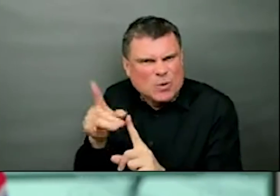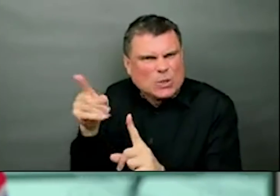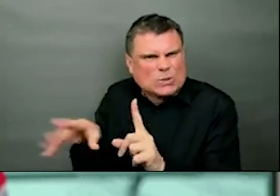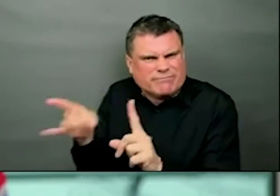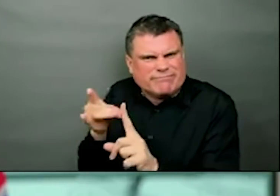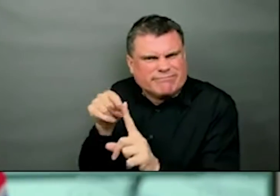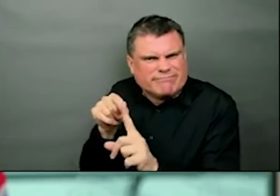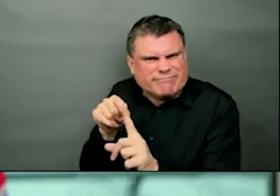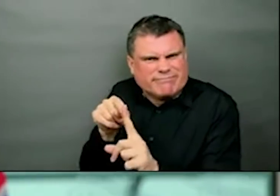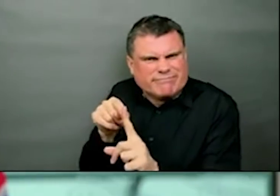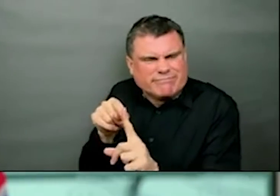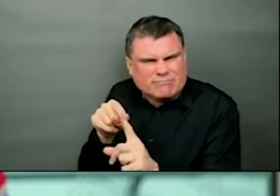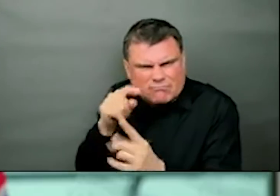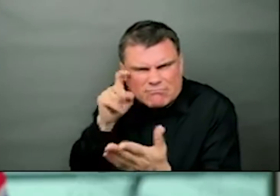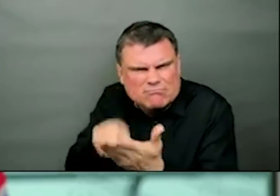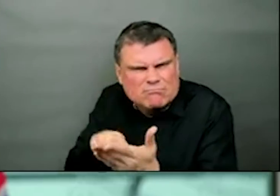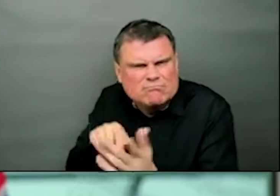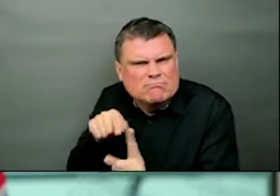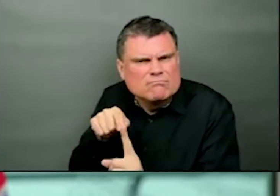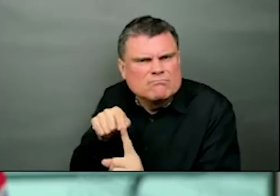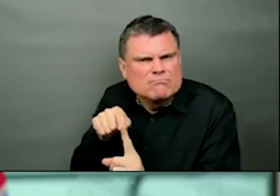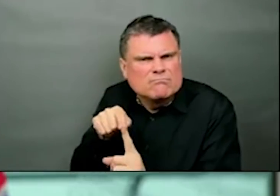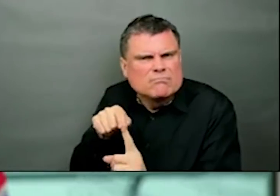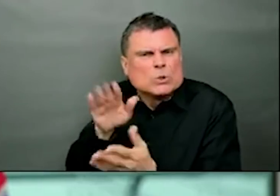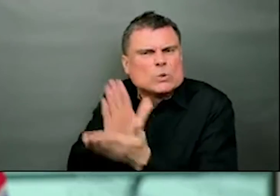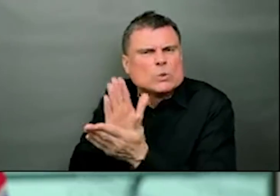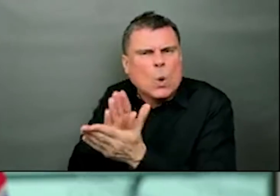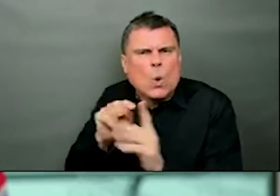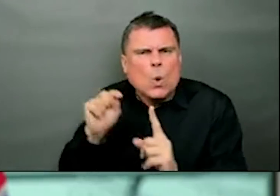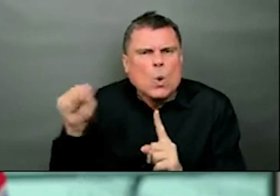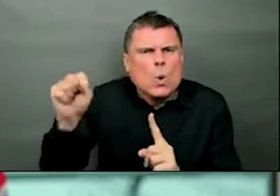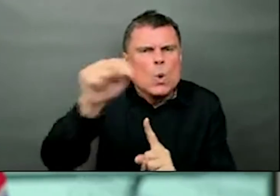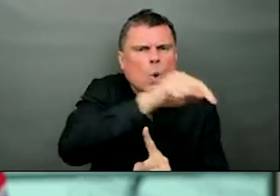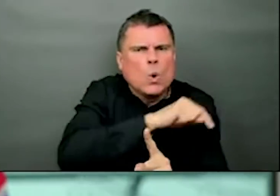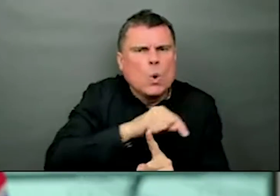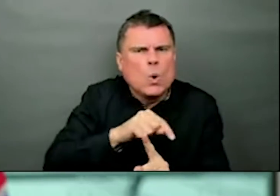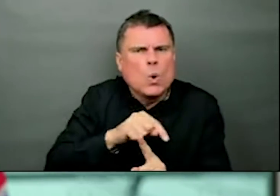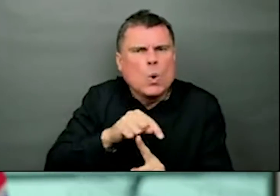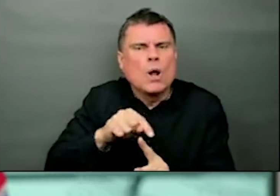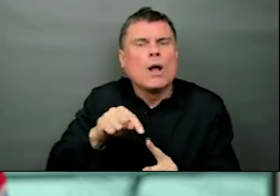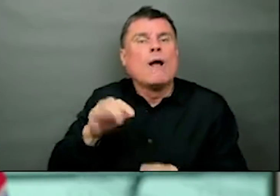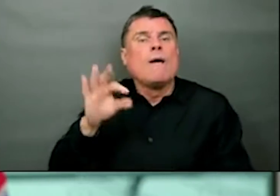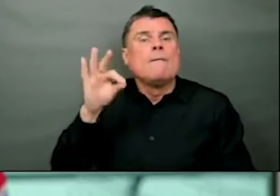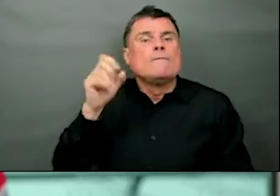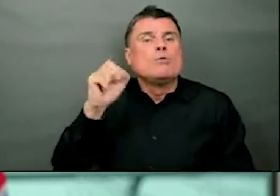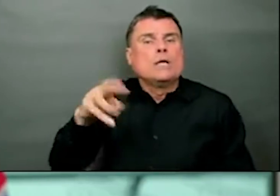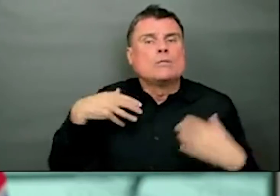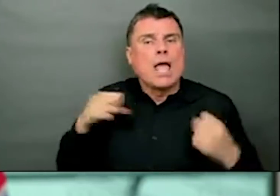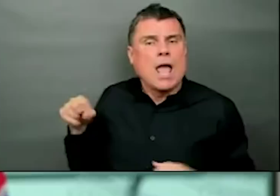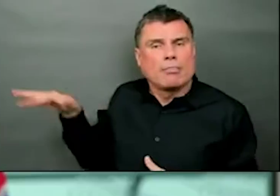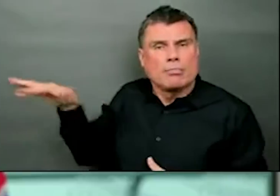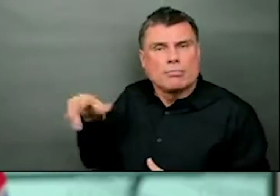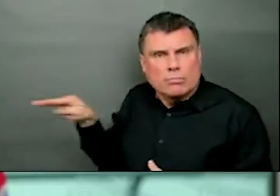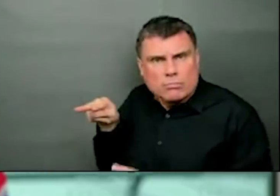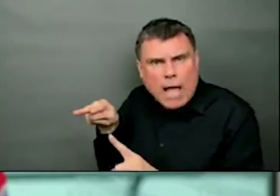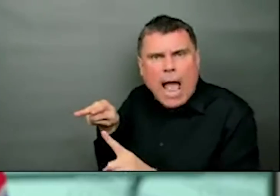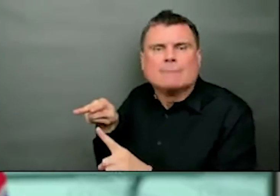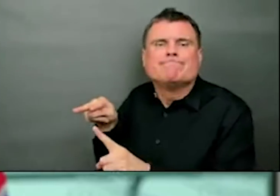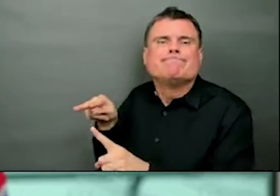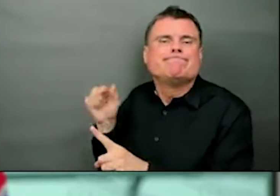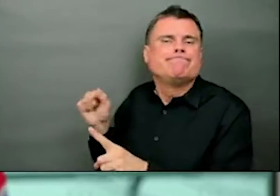in schools in the Fraser Health region. And Fraser Health has